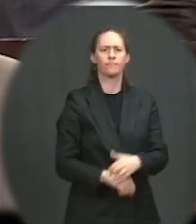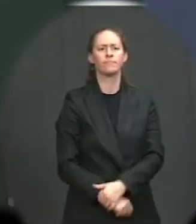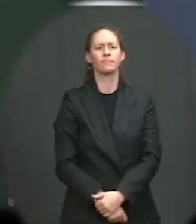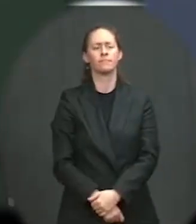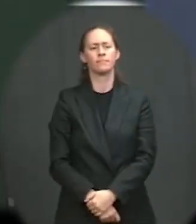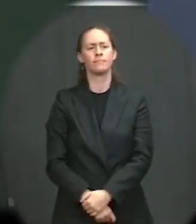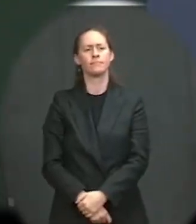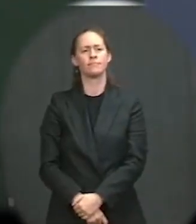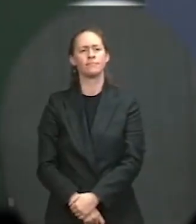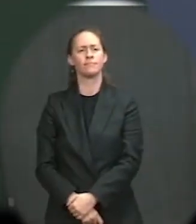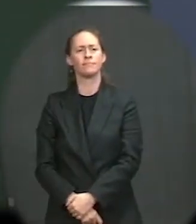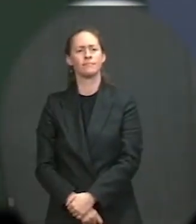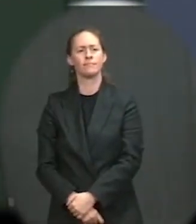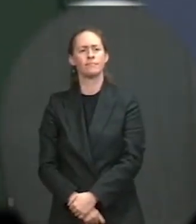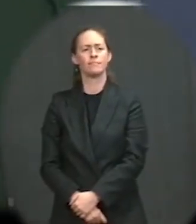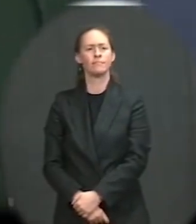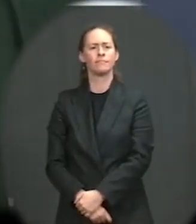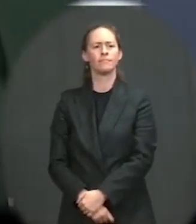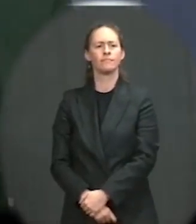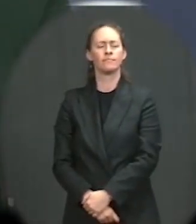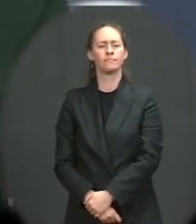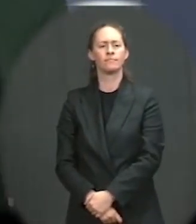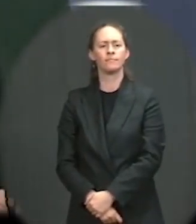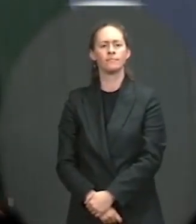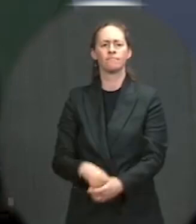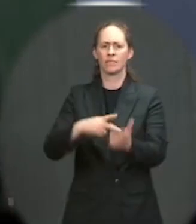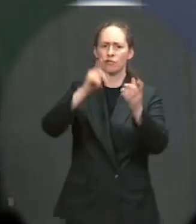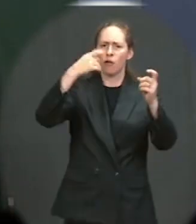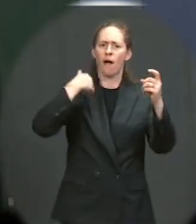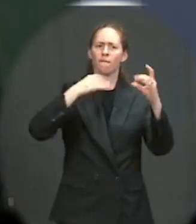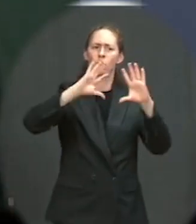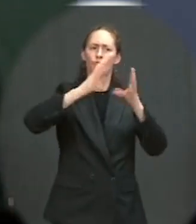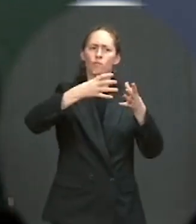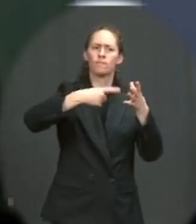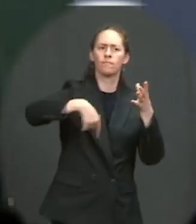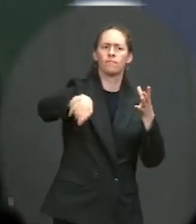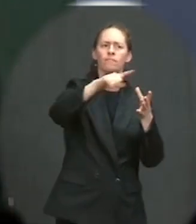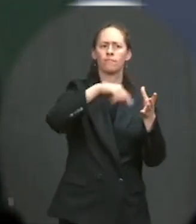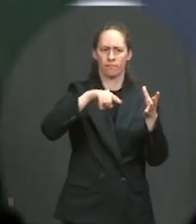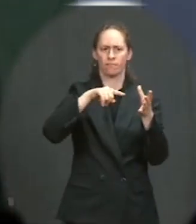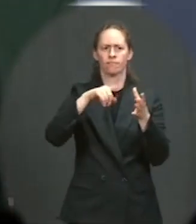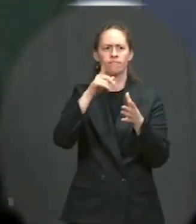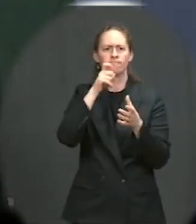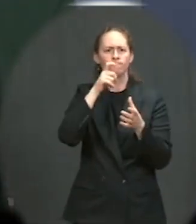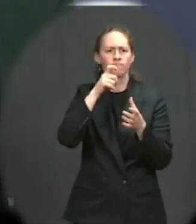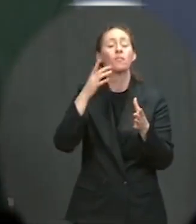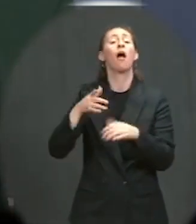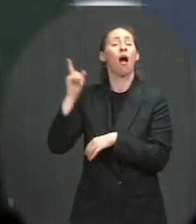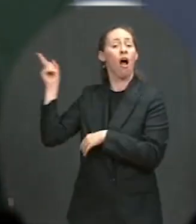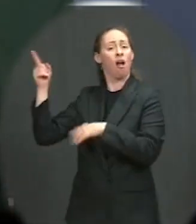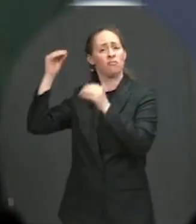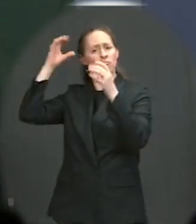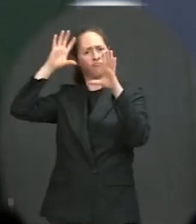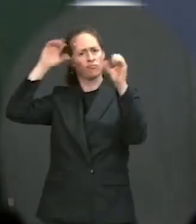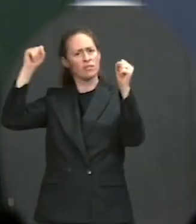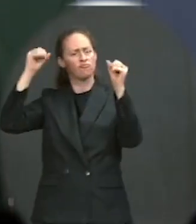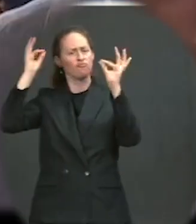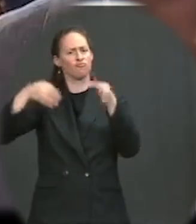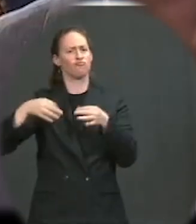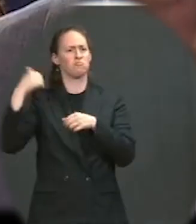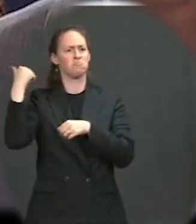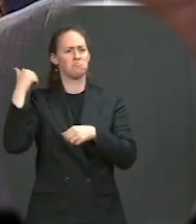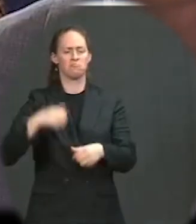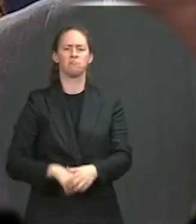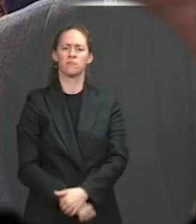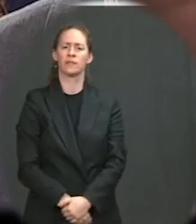president's responsible. Go ahead. Yes, thank you, Jen. For some months, lawmakers of both parties have been asking